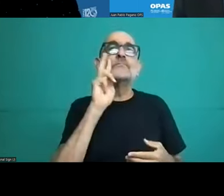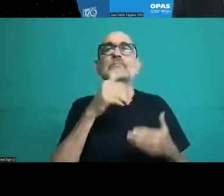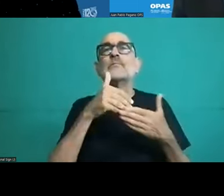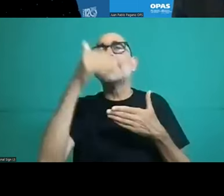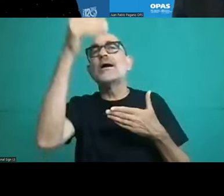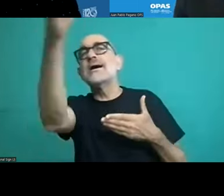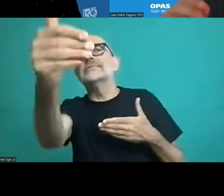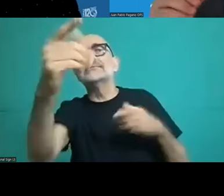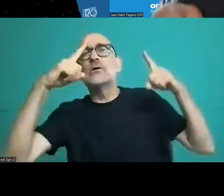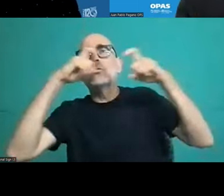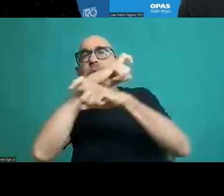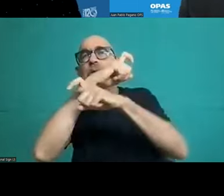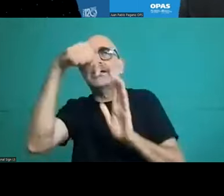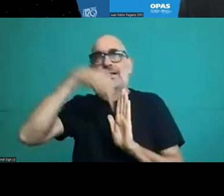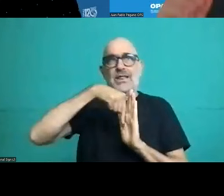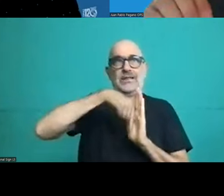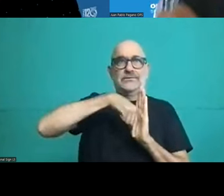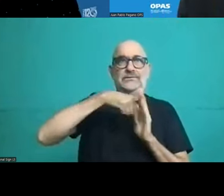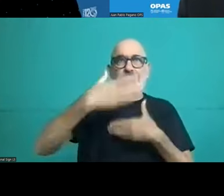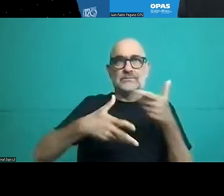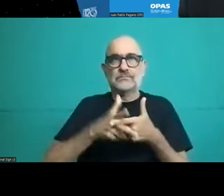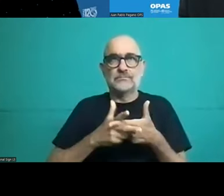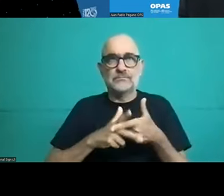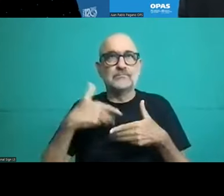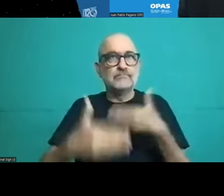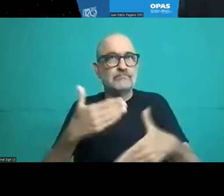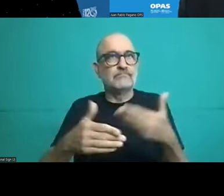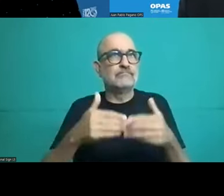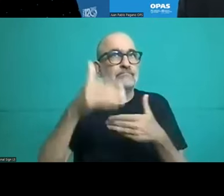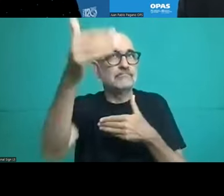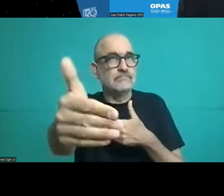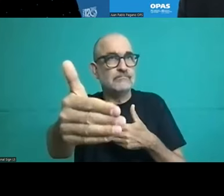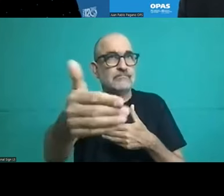used to distribute the resources.